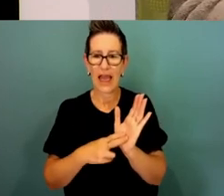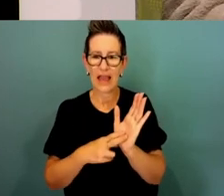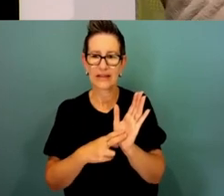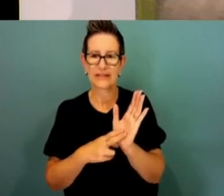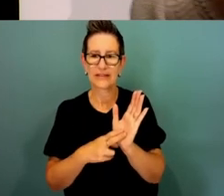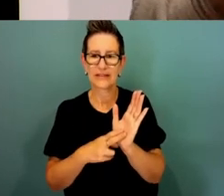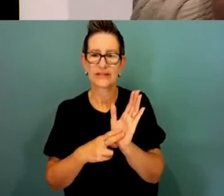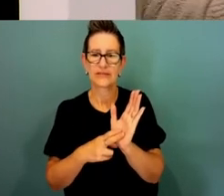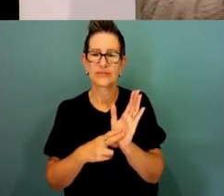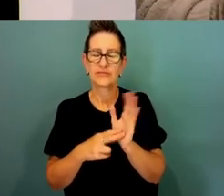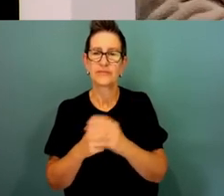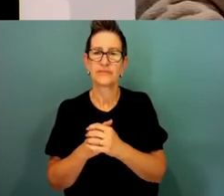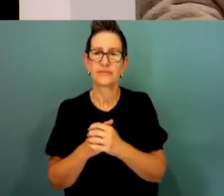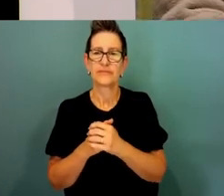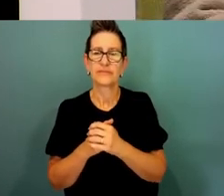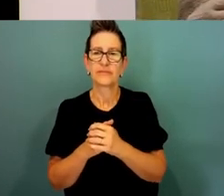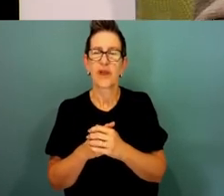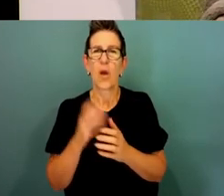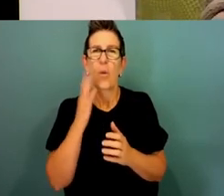are basically different family groups